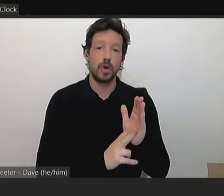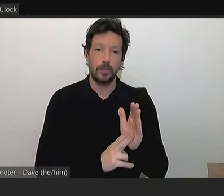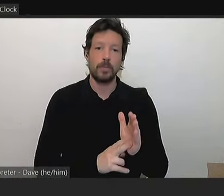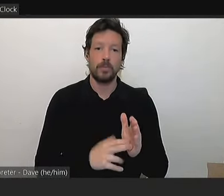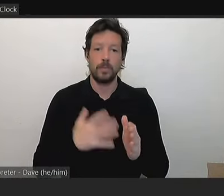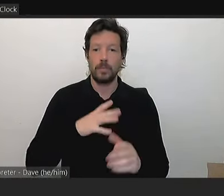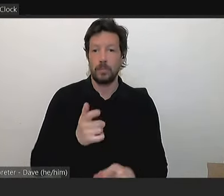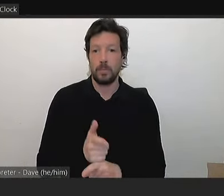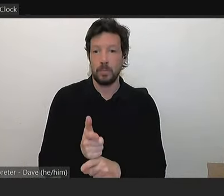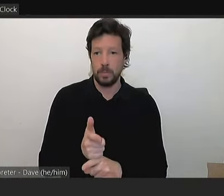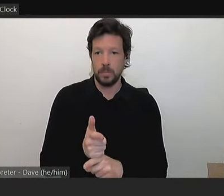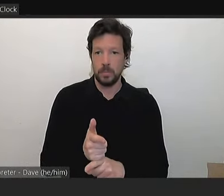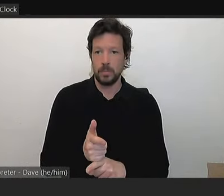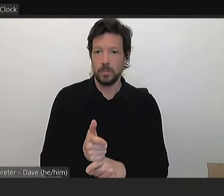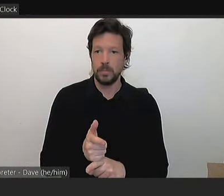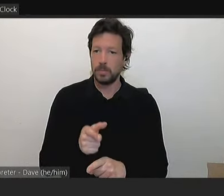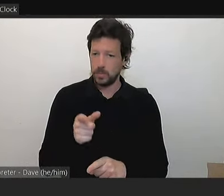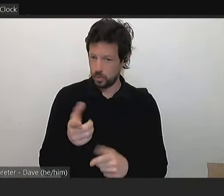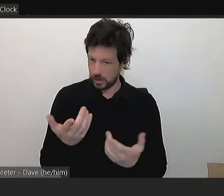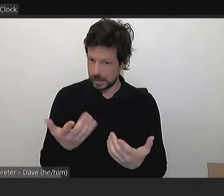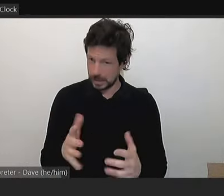I believe you've registered your name.